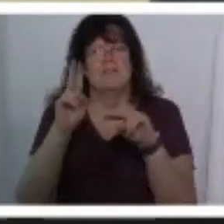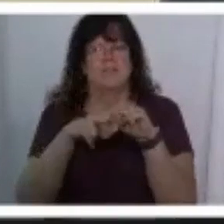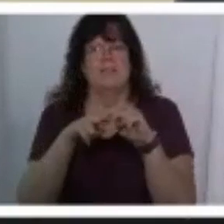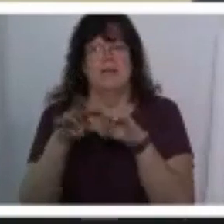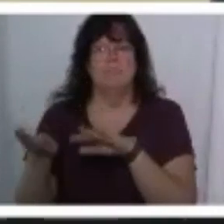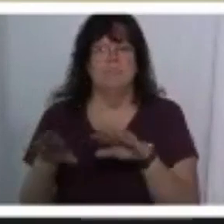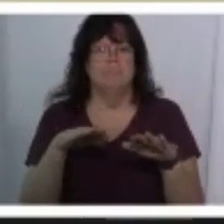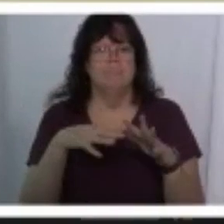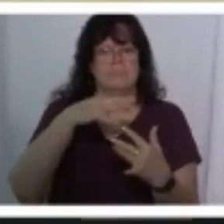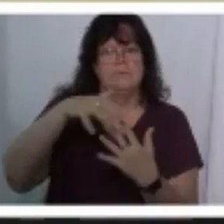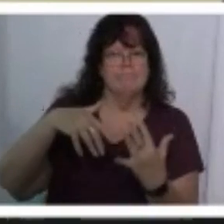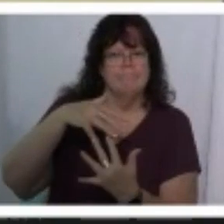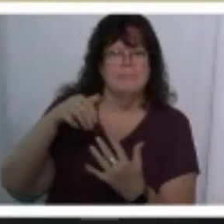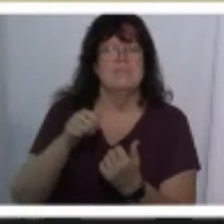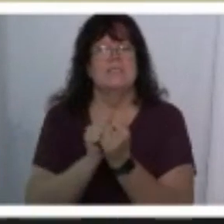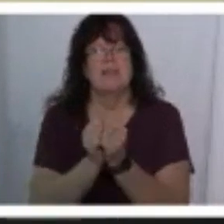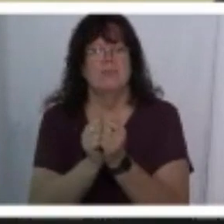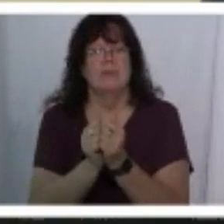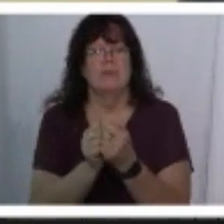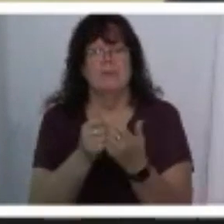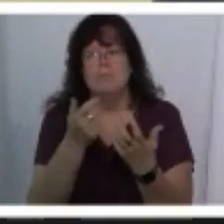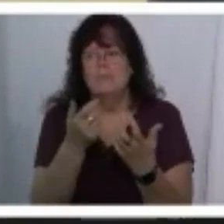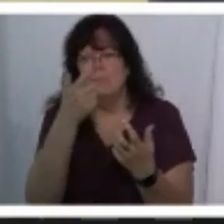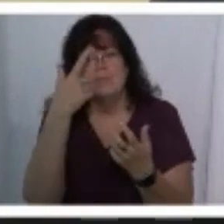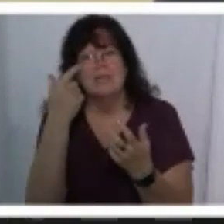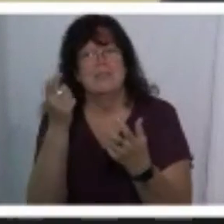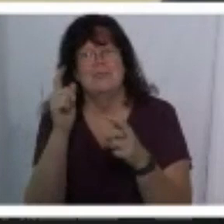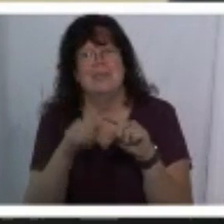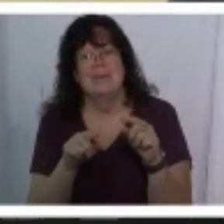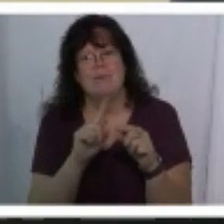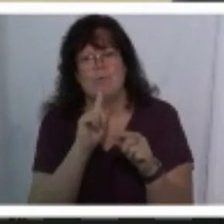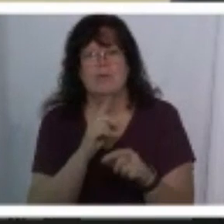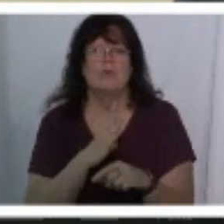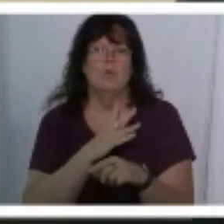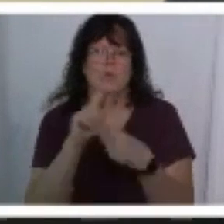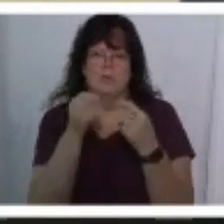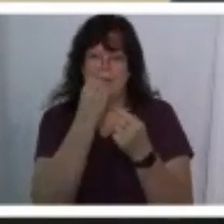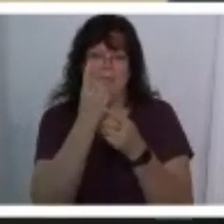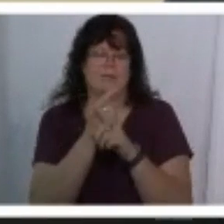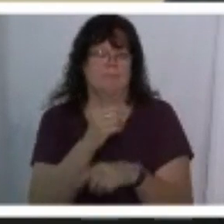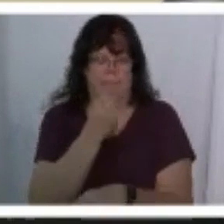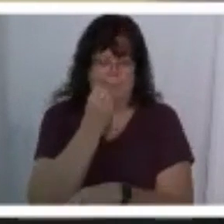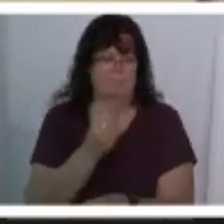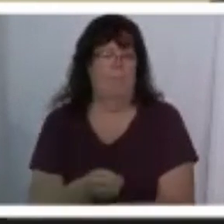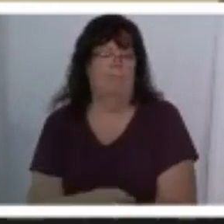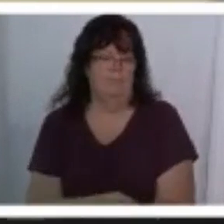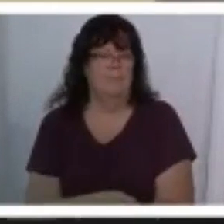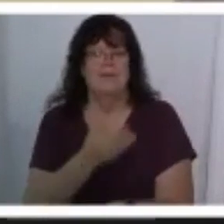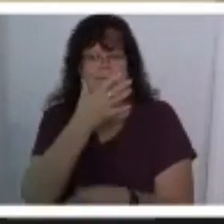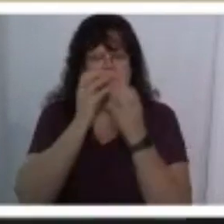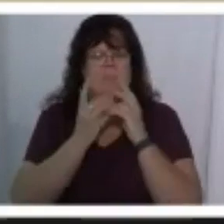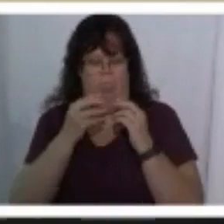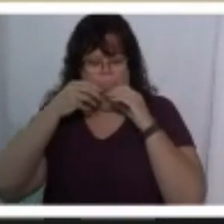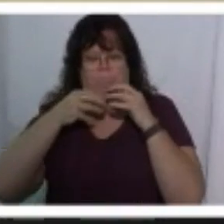hang out and eat together right let's just say because you can't you can't be really cool when you eat right i mean i can't because i've got a beard